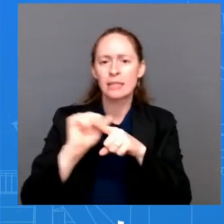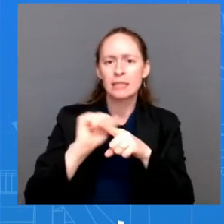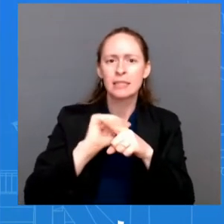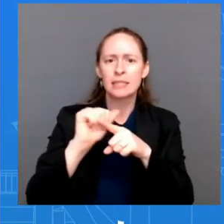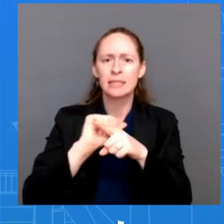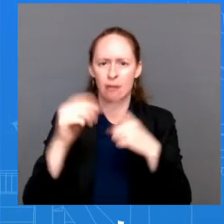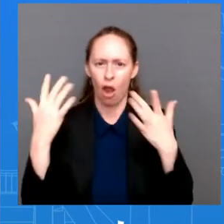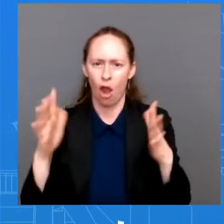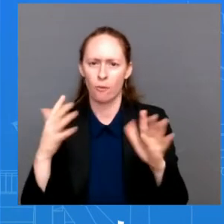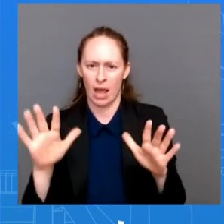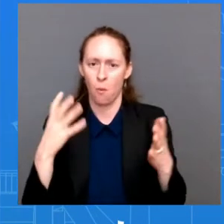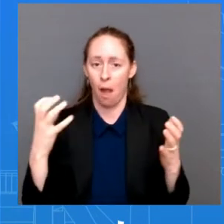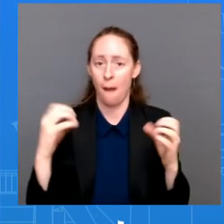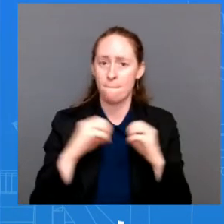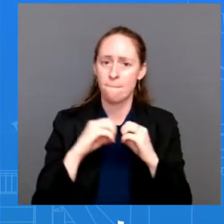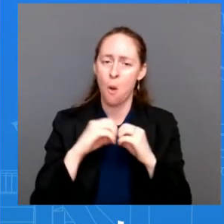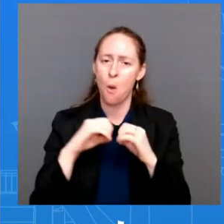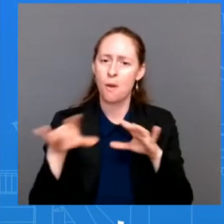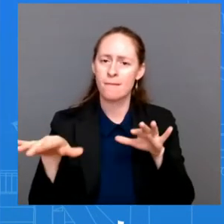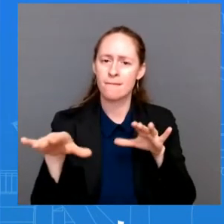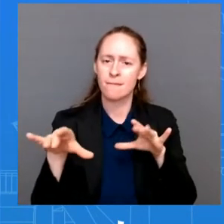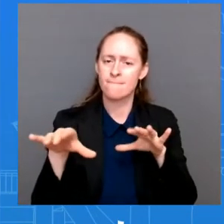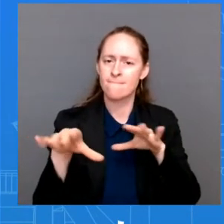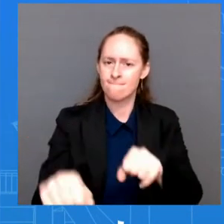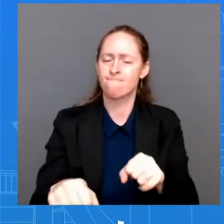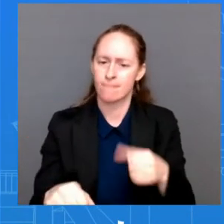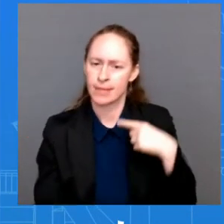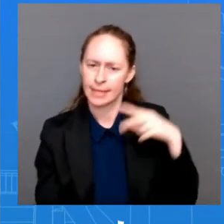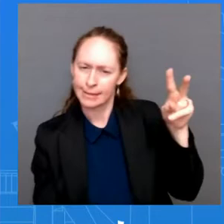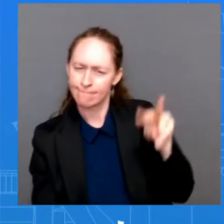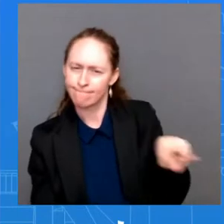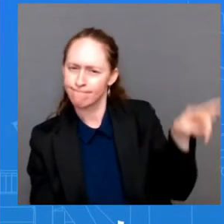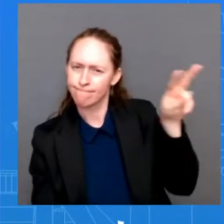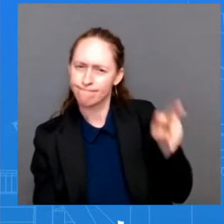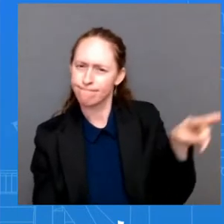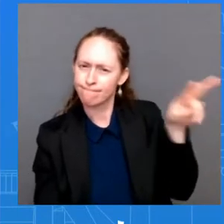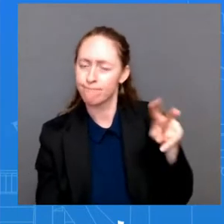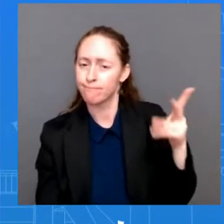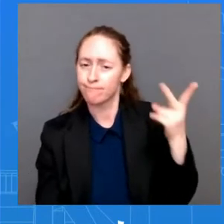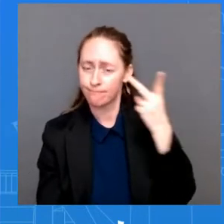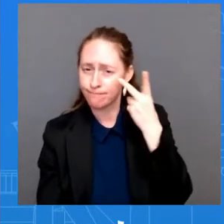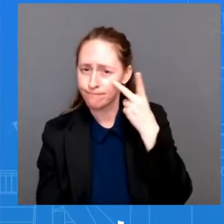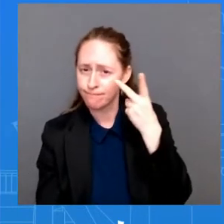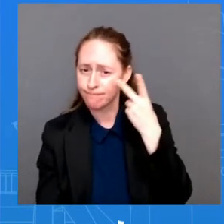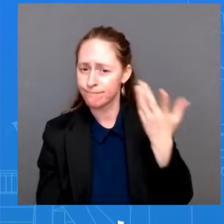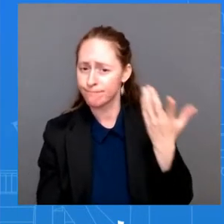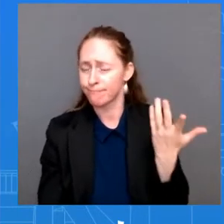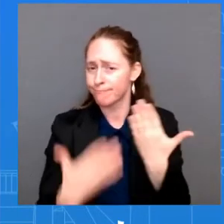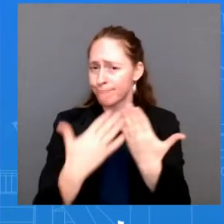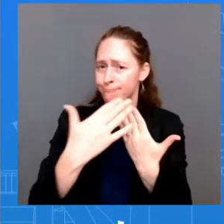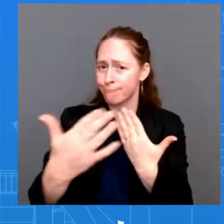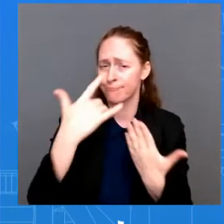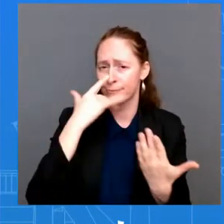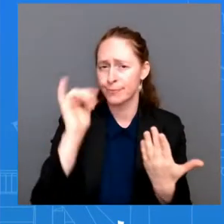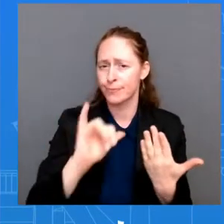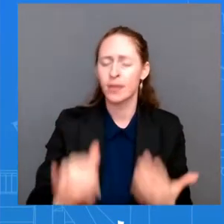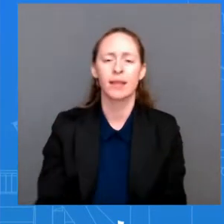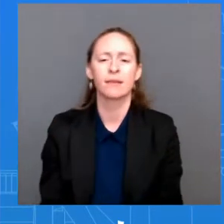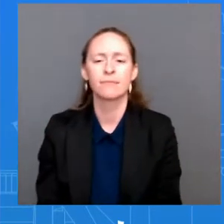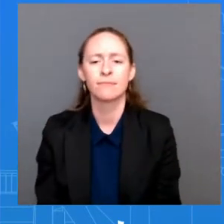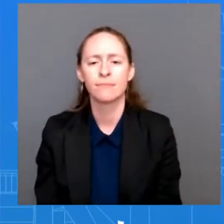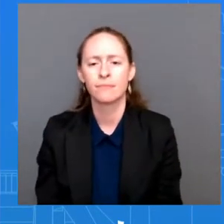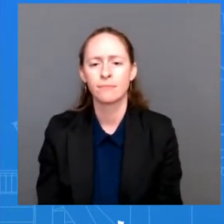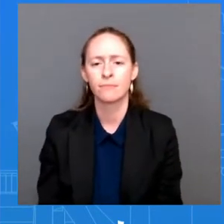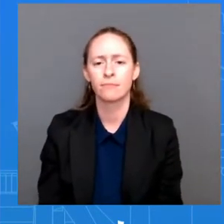and perhaps over longer time horizons. These potential steps from China could include military provocations